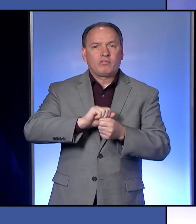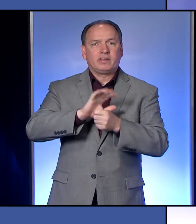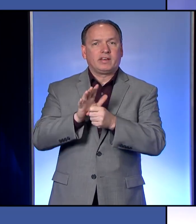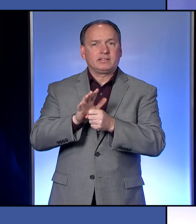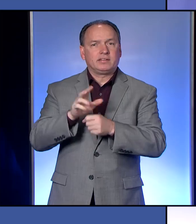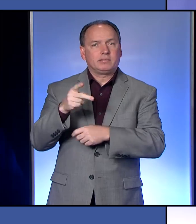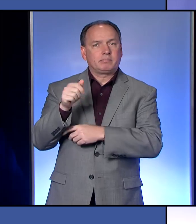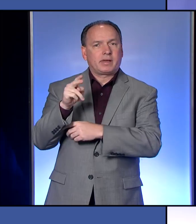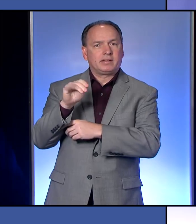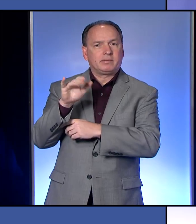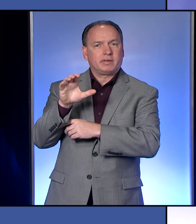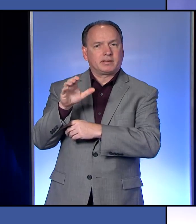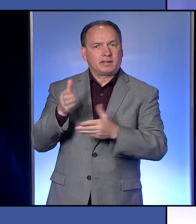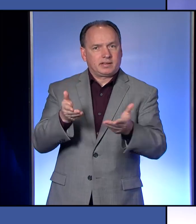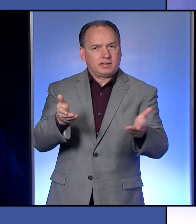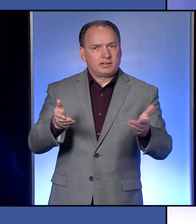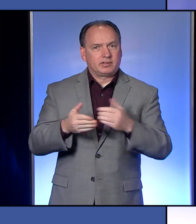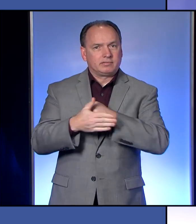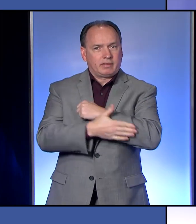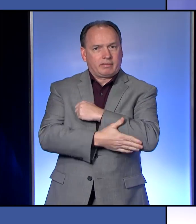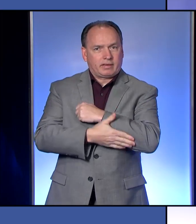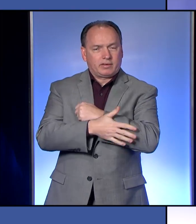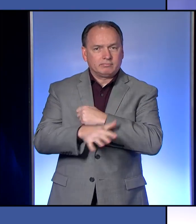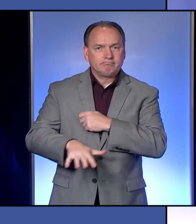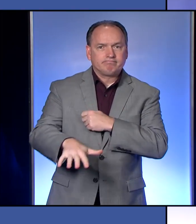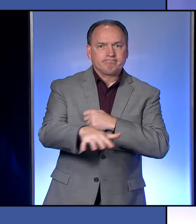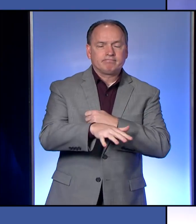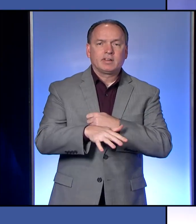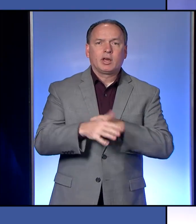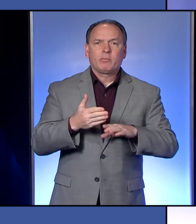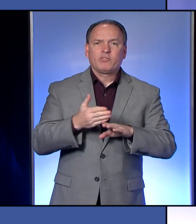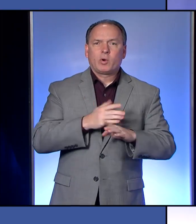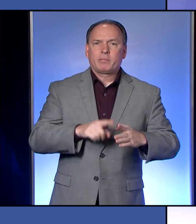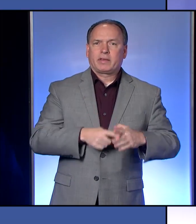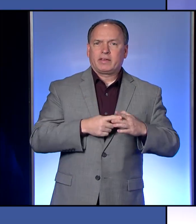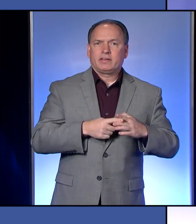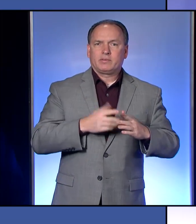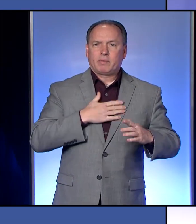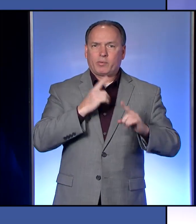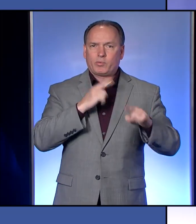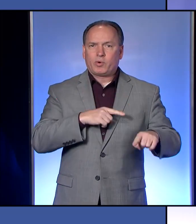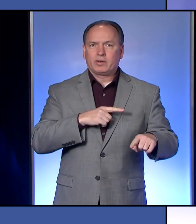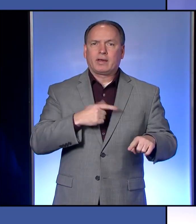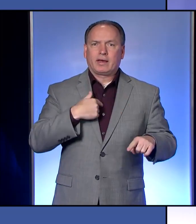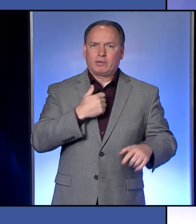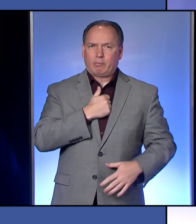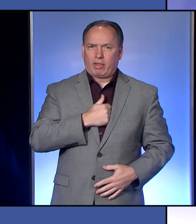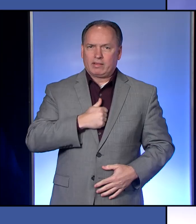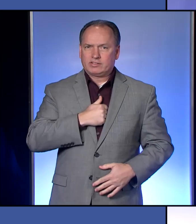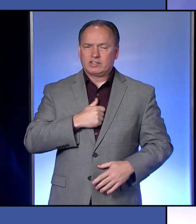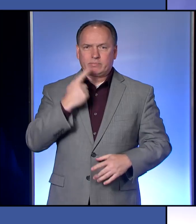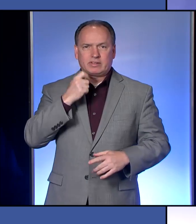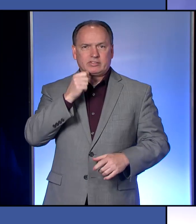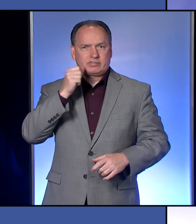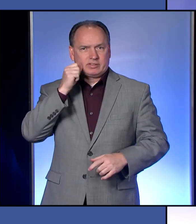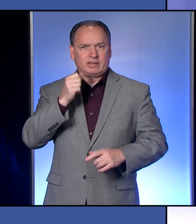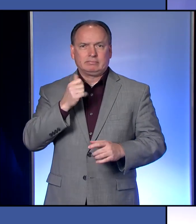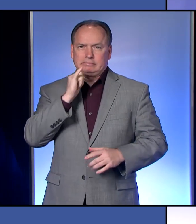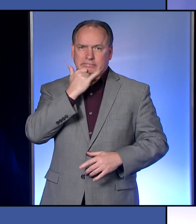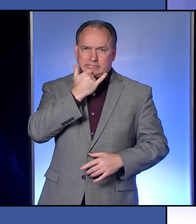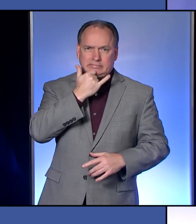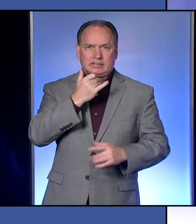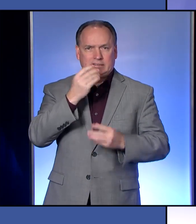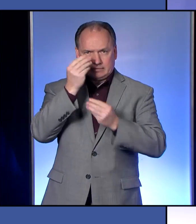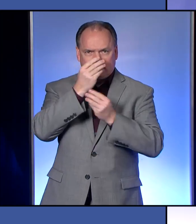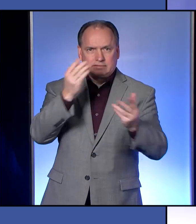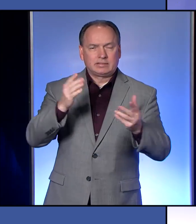County. Before I begin on my report, I want to apologize because I misspoke yesterday when answering a question regarding emergency